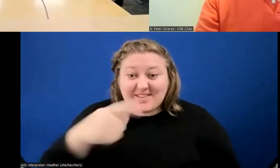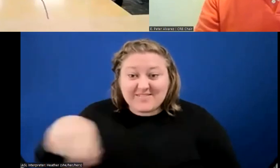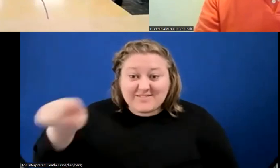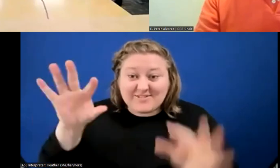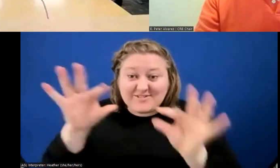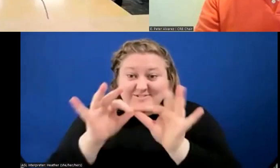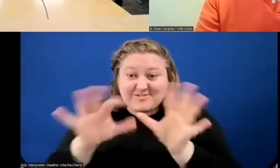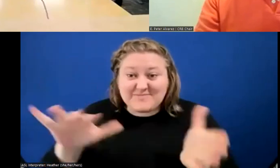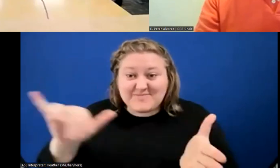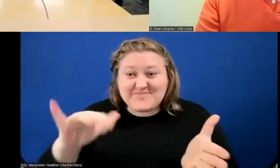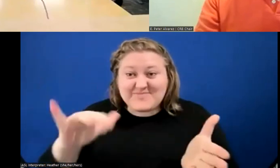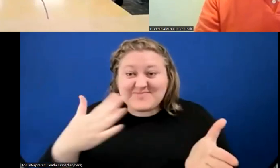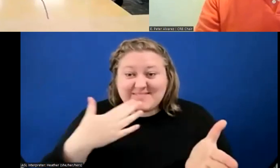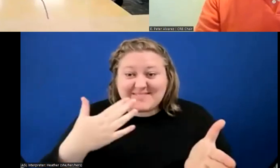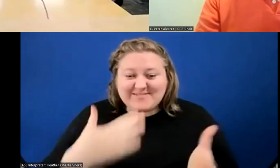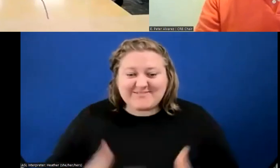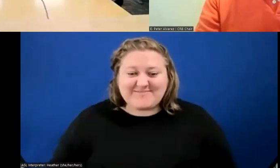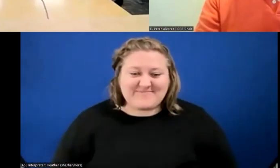as well. Thank you.